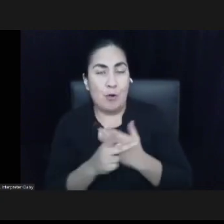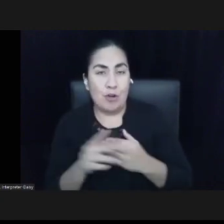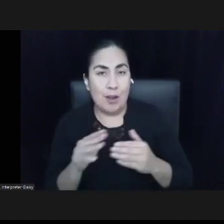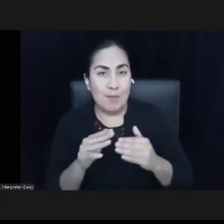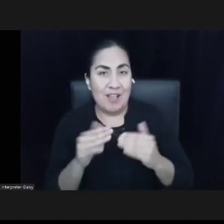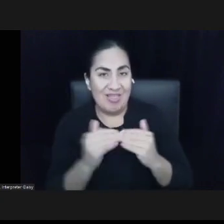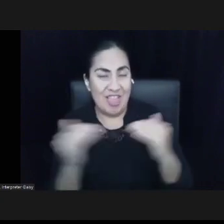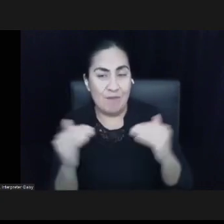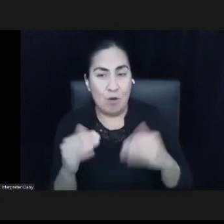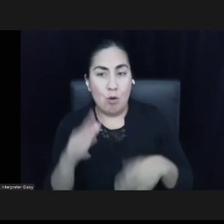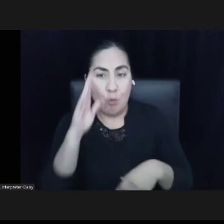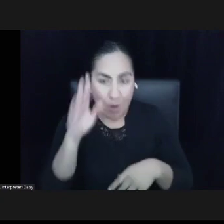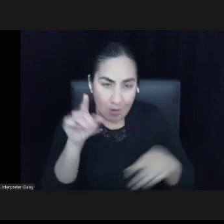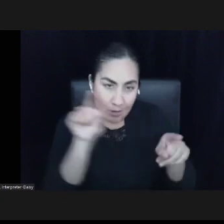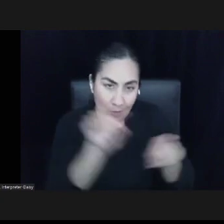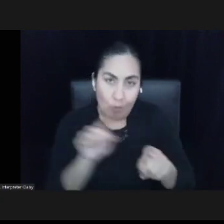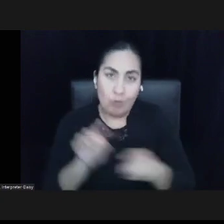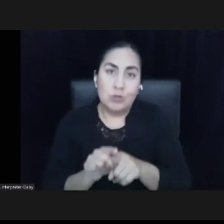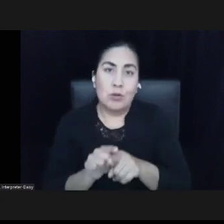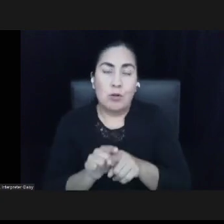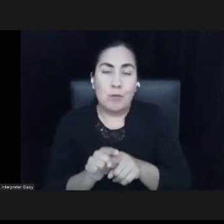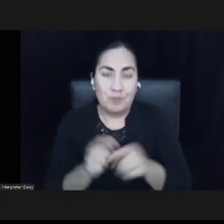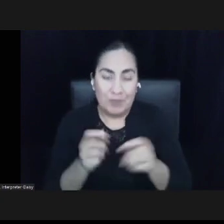organization, board and staff.